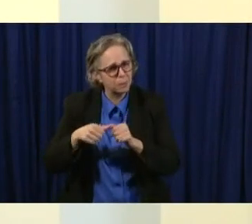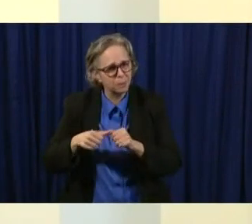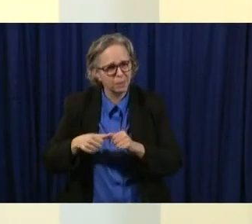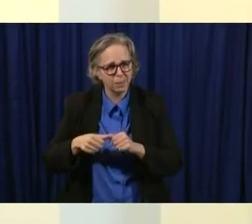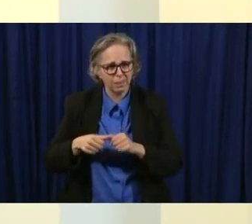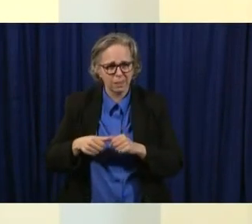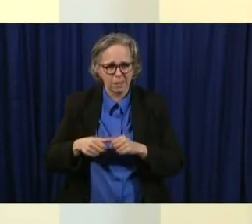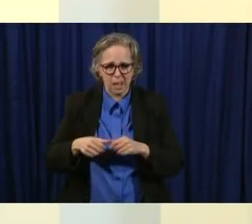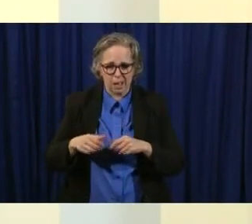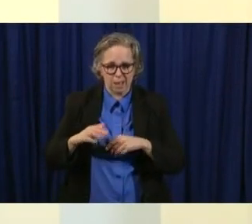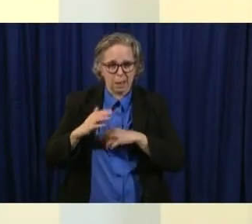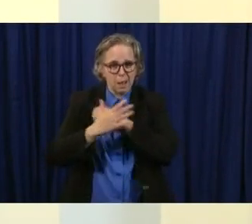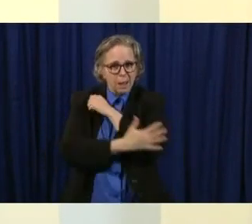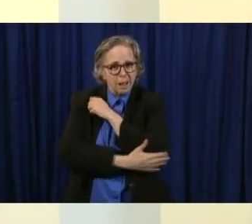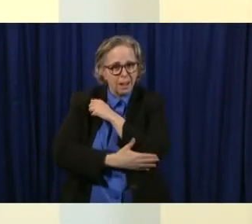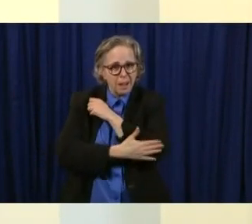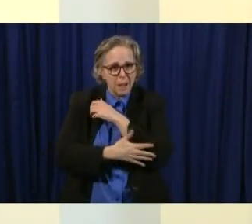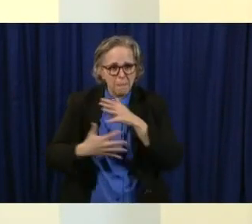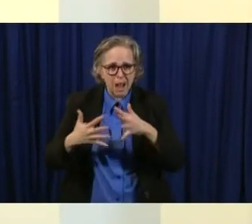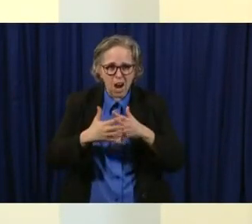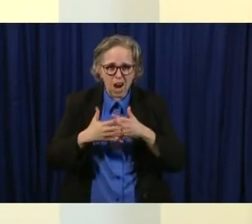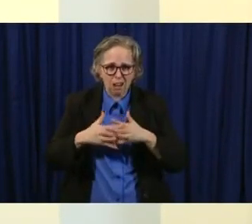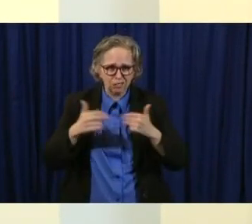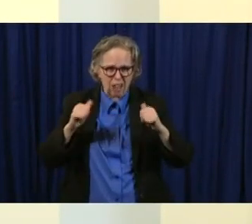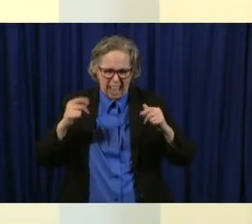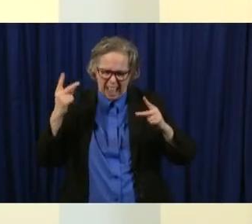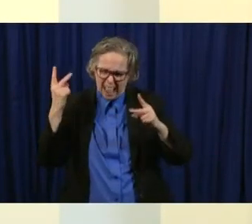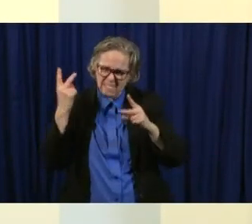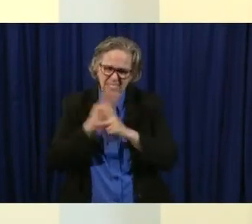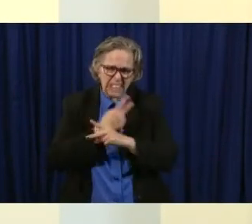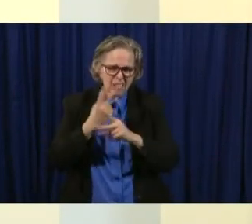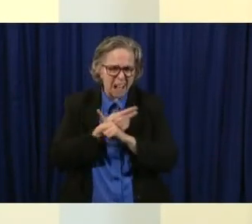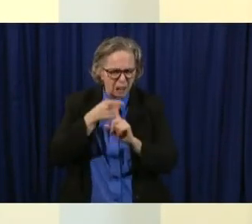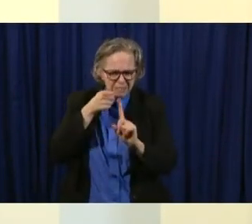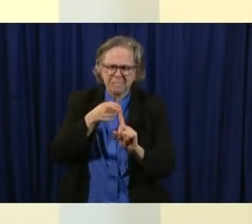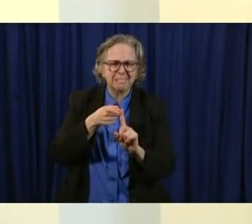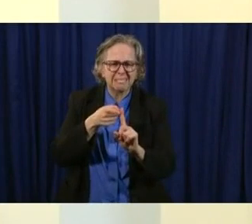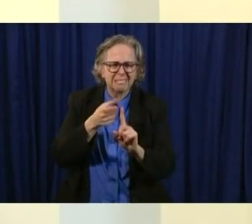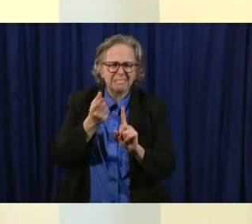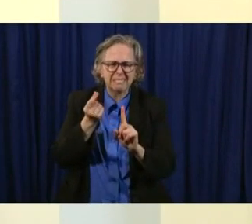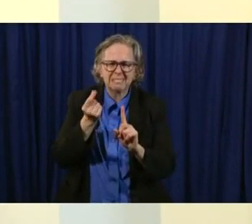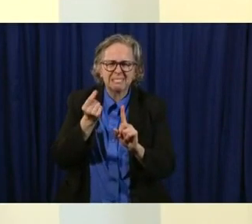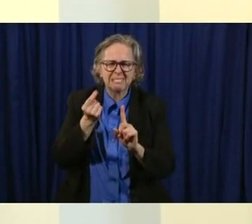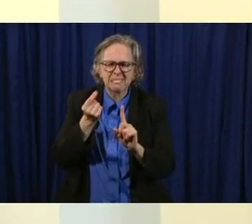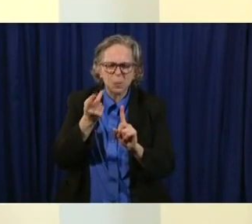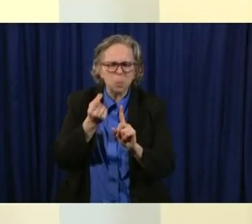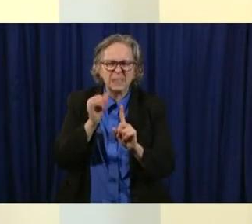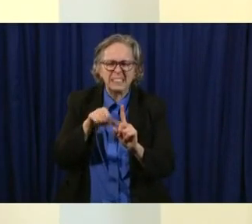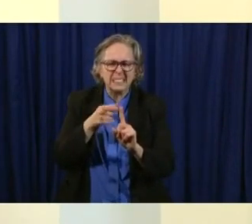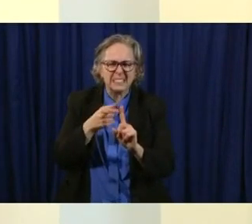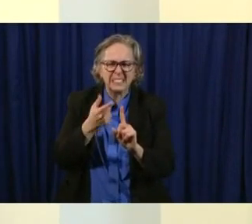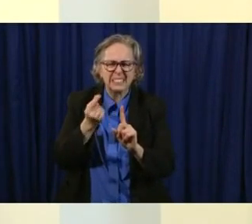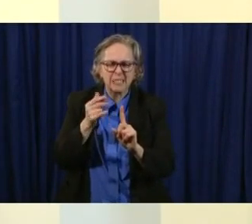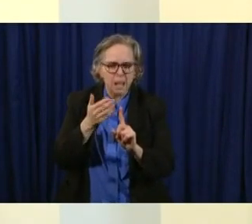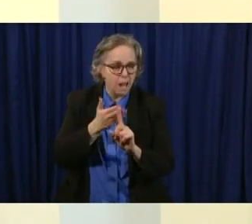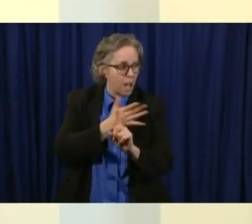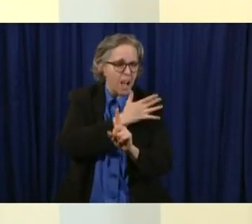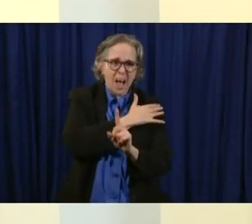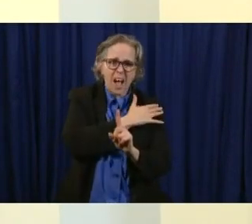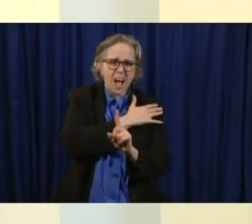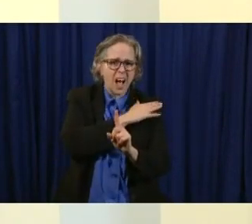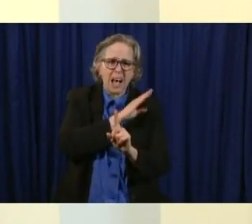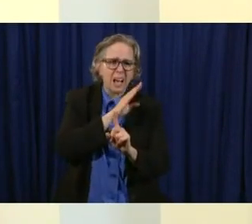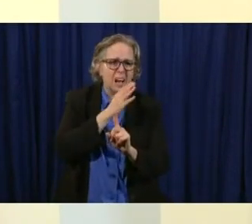is trying to figure this out the exact way and prior to this there was no road map in doing this